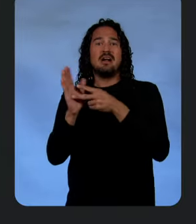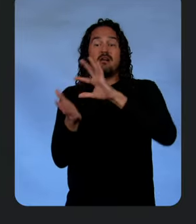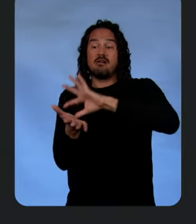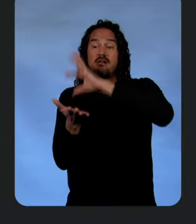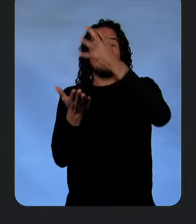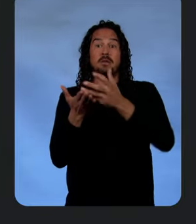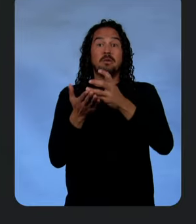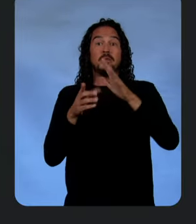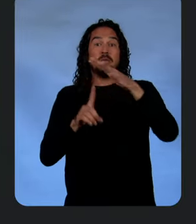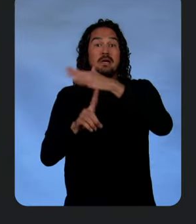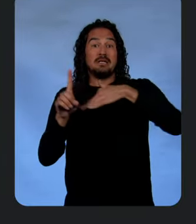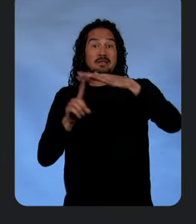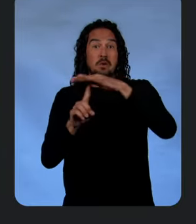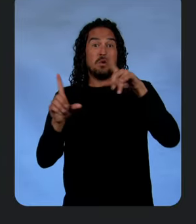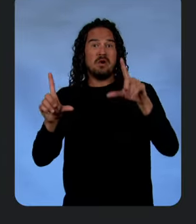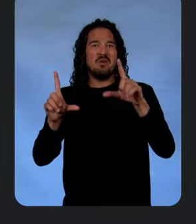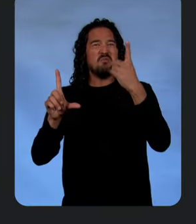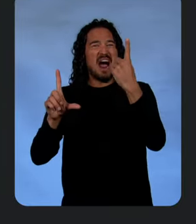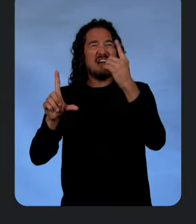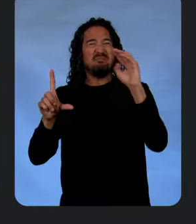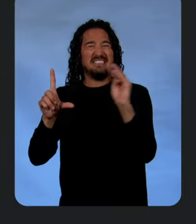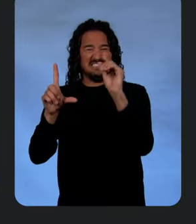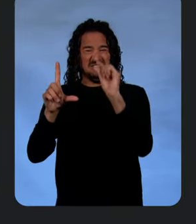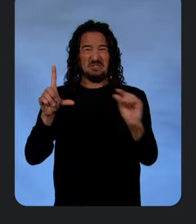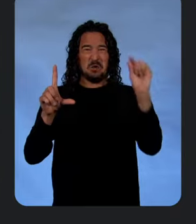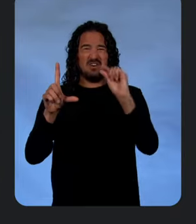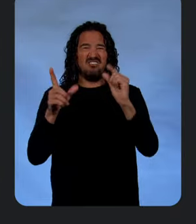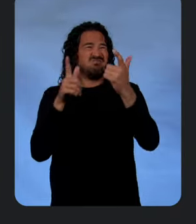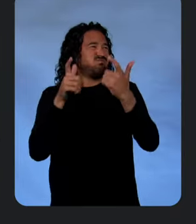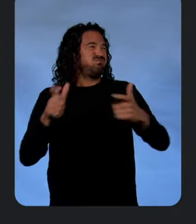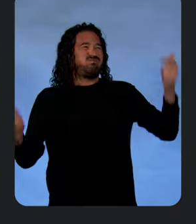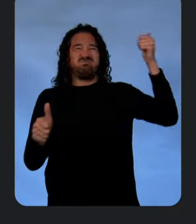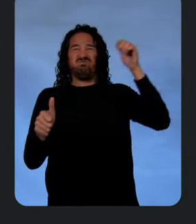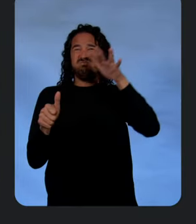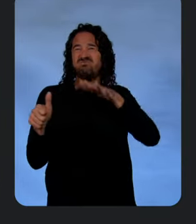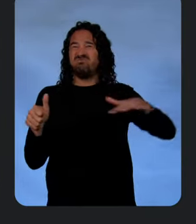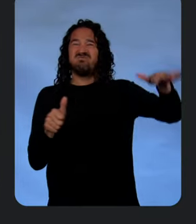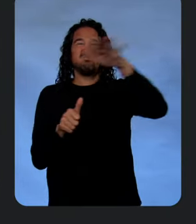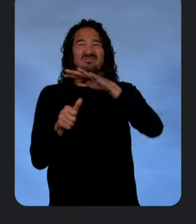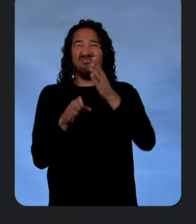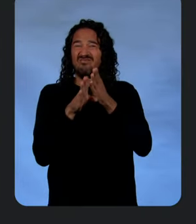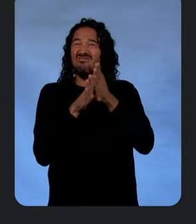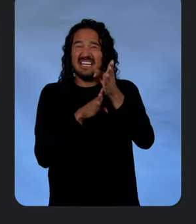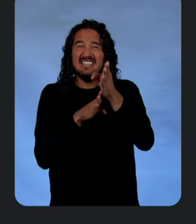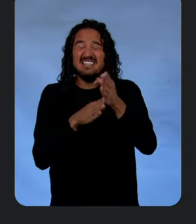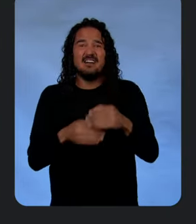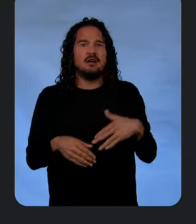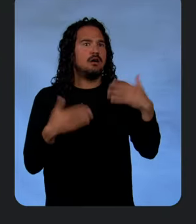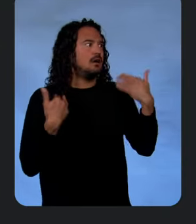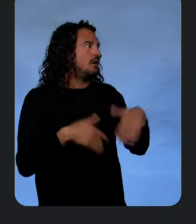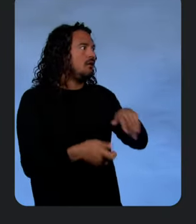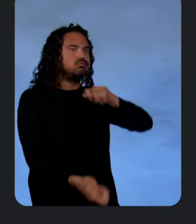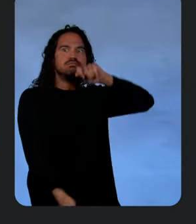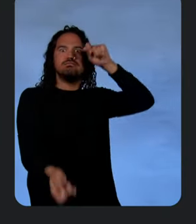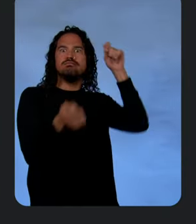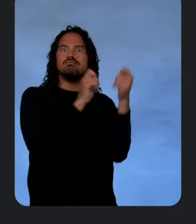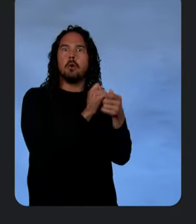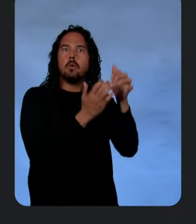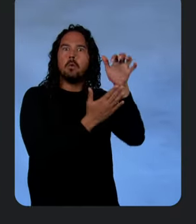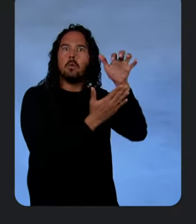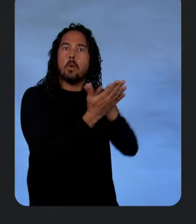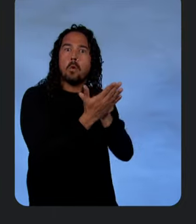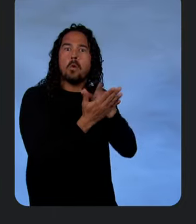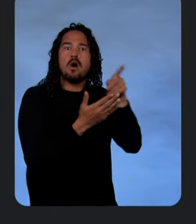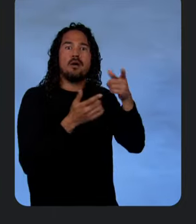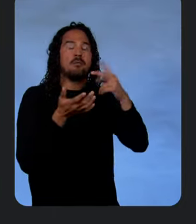context window, which is the largest in the industry. It is. Yeah, I mean, this, I think, revolutionizes how we all do coding. All of a you can look at your whole code